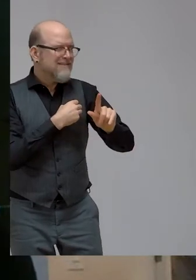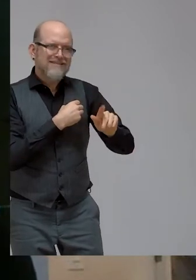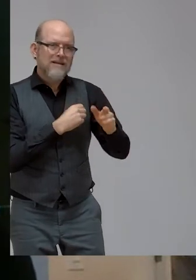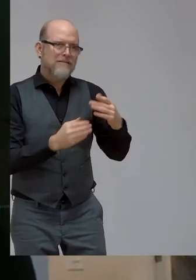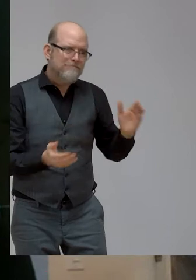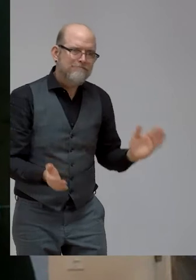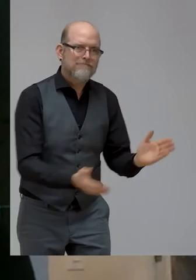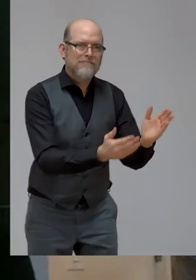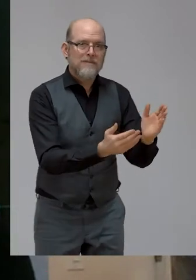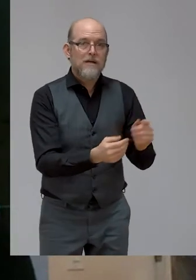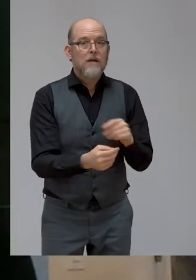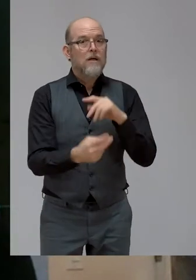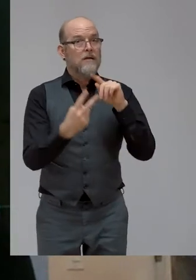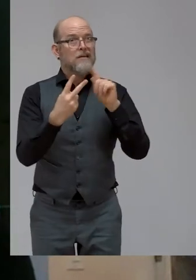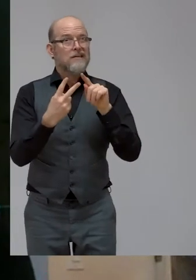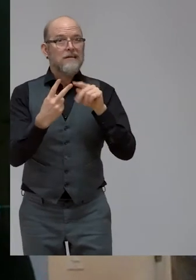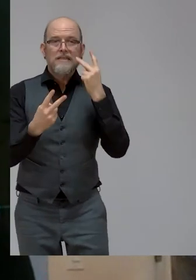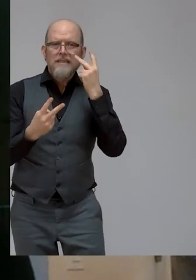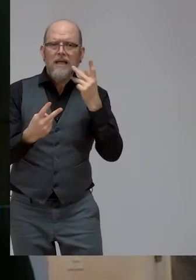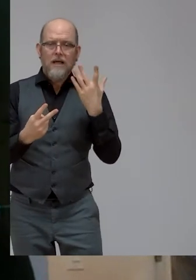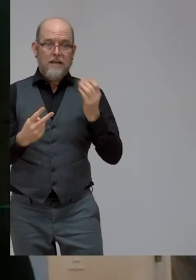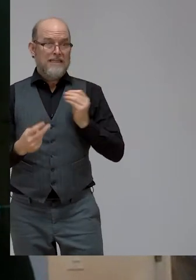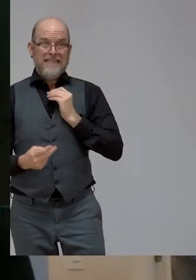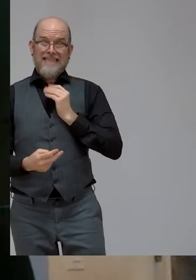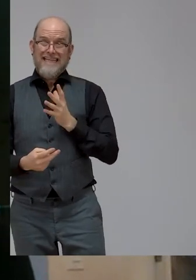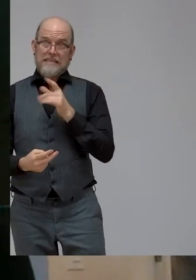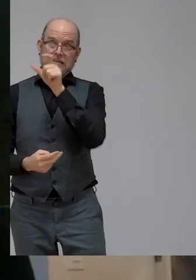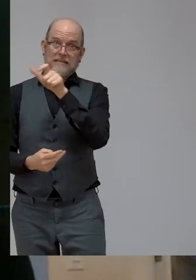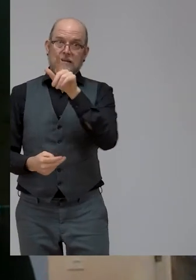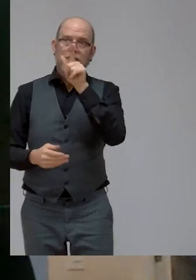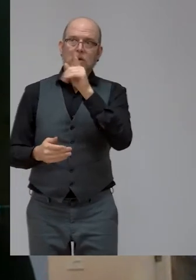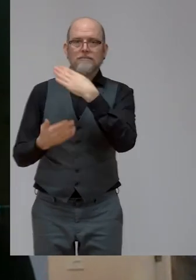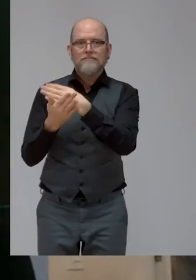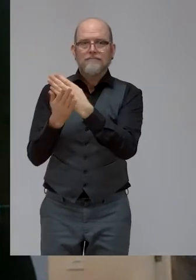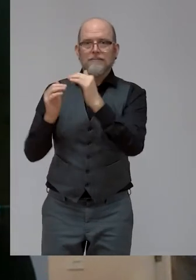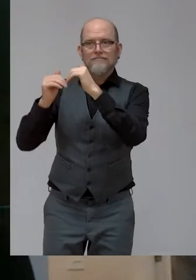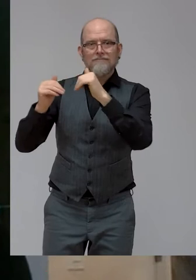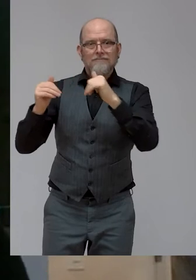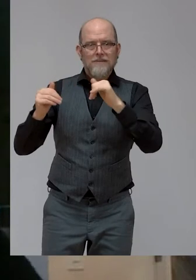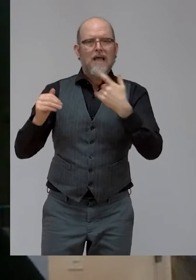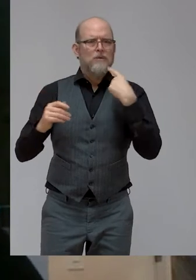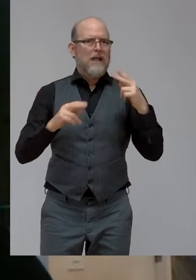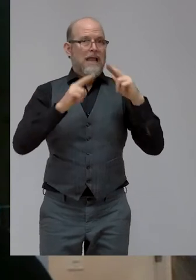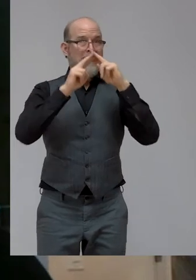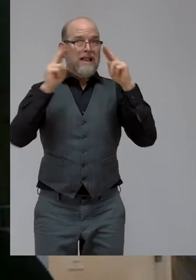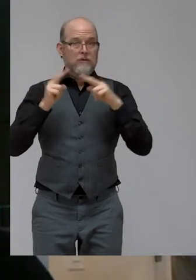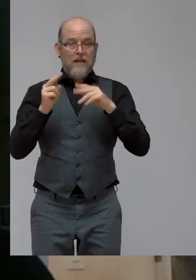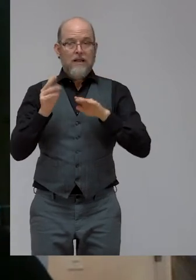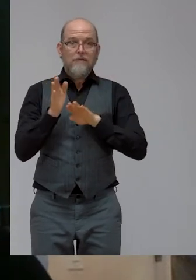both our environmental social framework and in the International Development Association's 2019